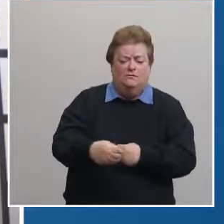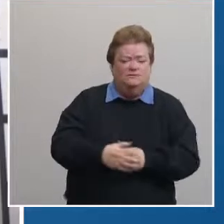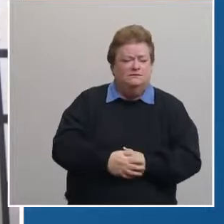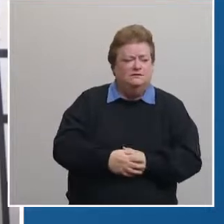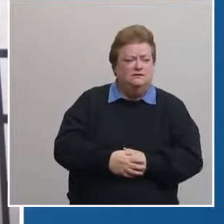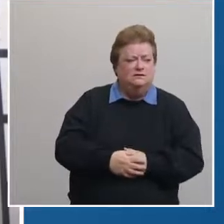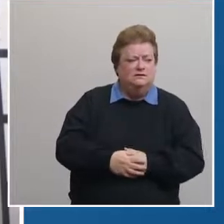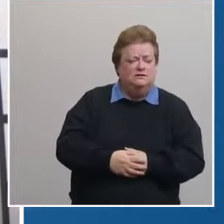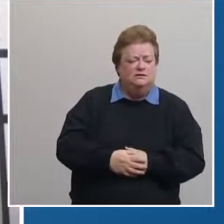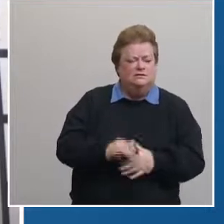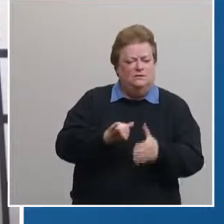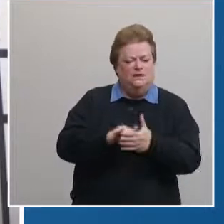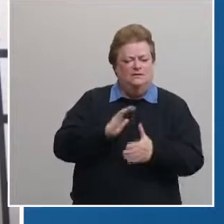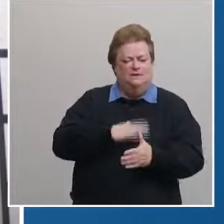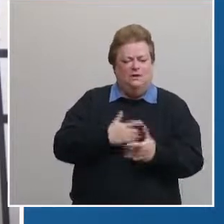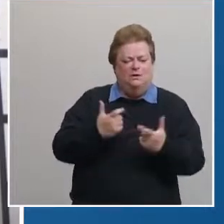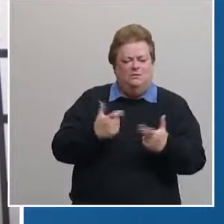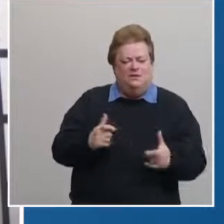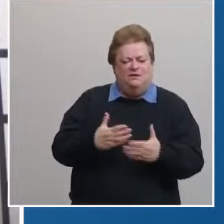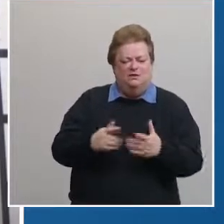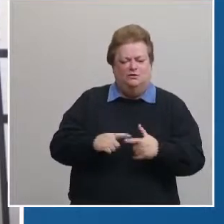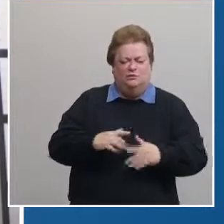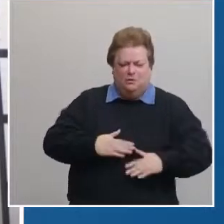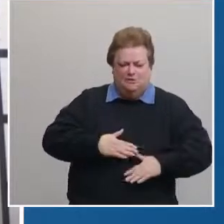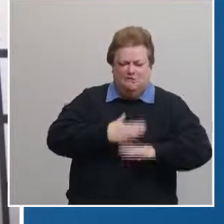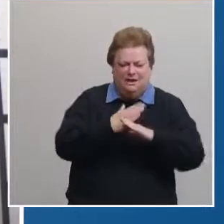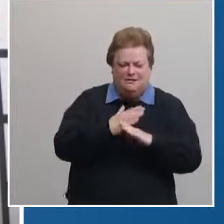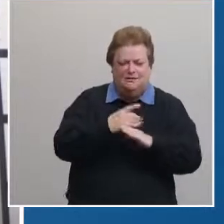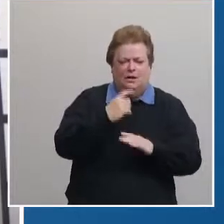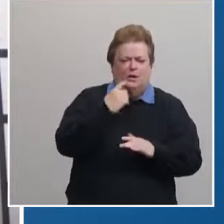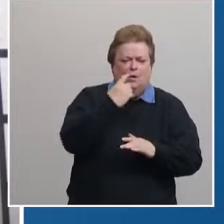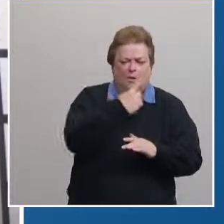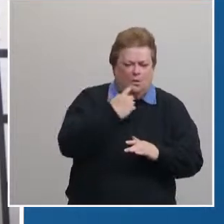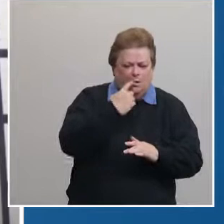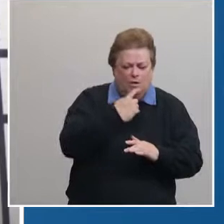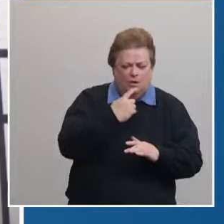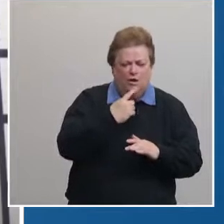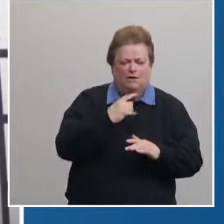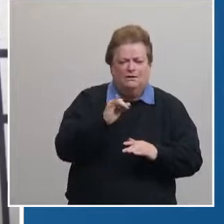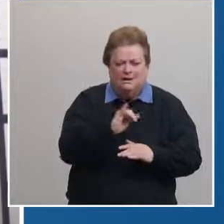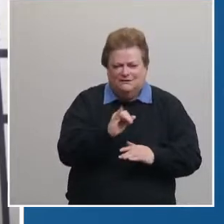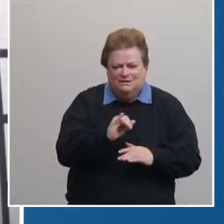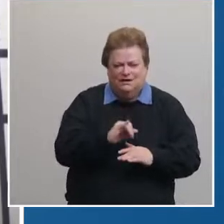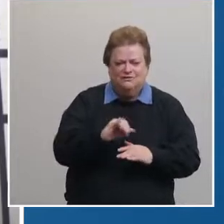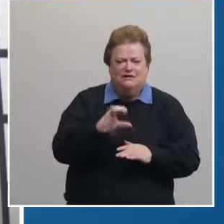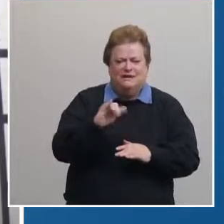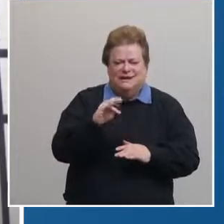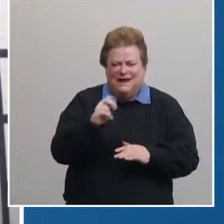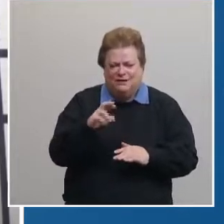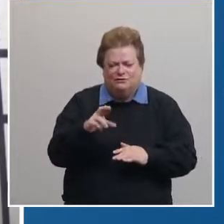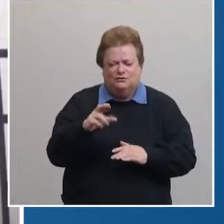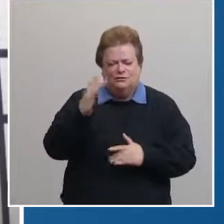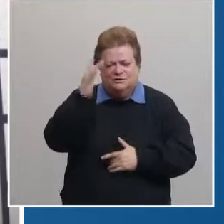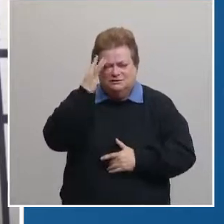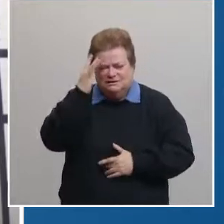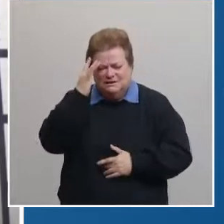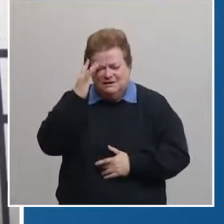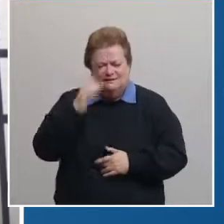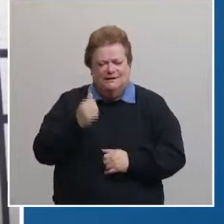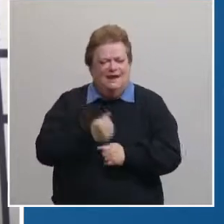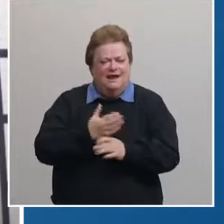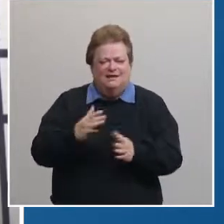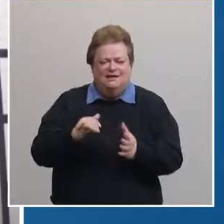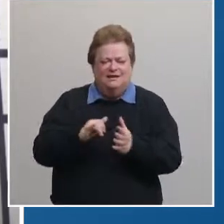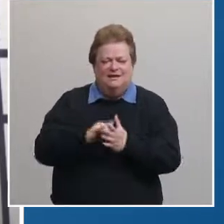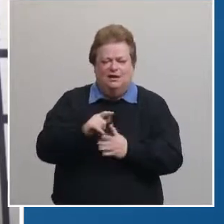can do something to prevent either oral infection oral disease cancers anything like that that can prevent